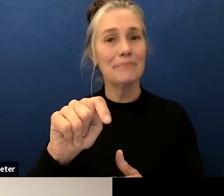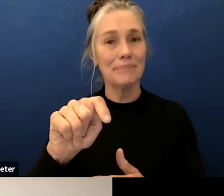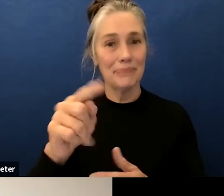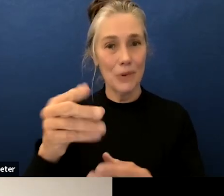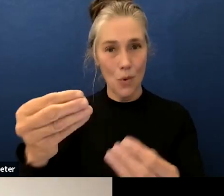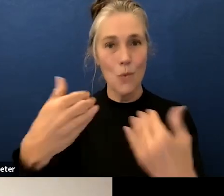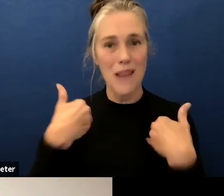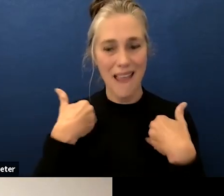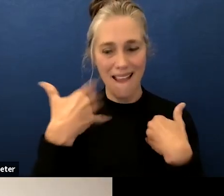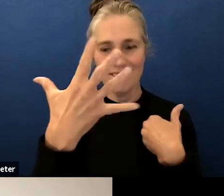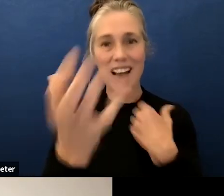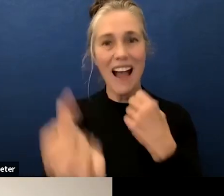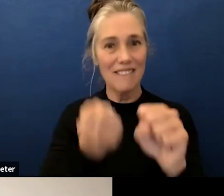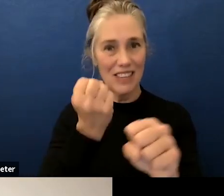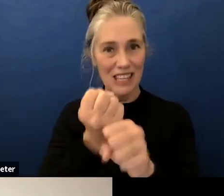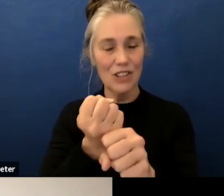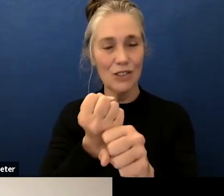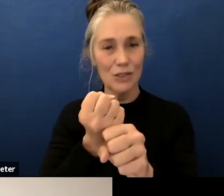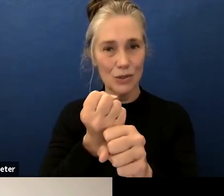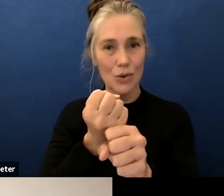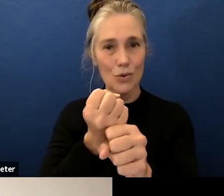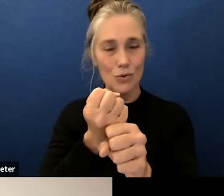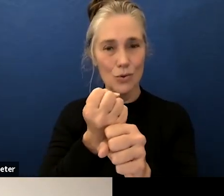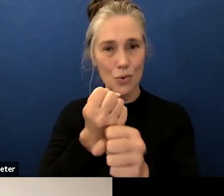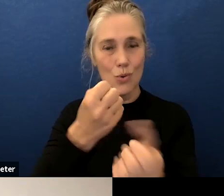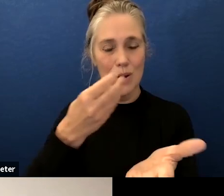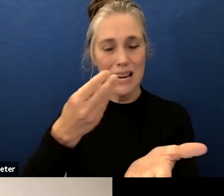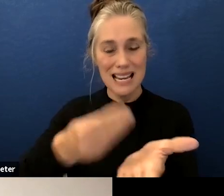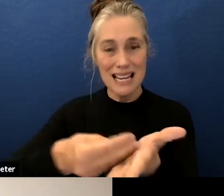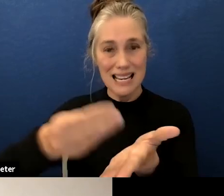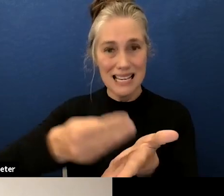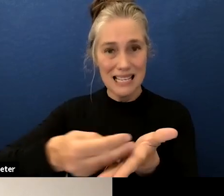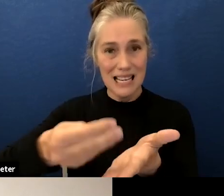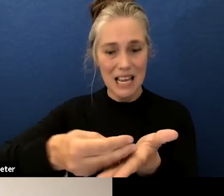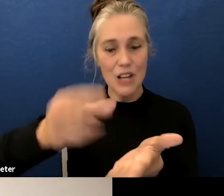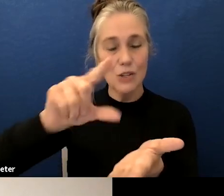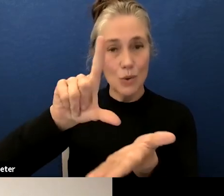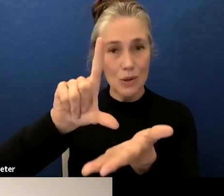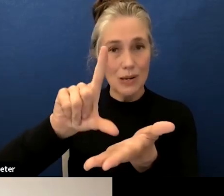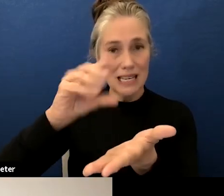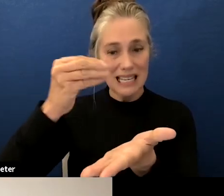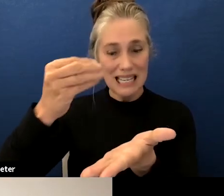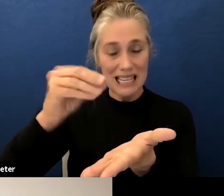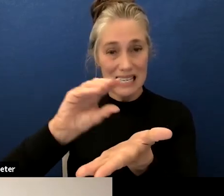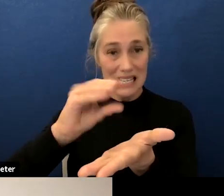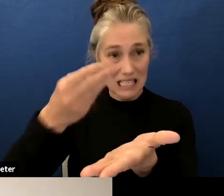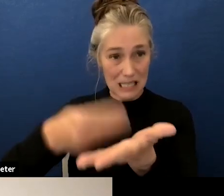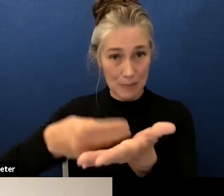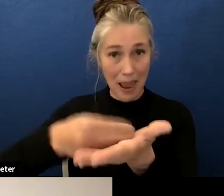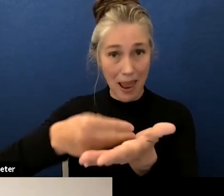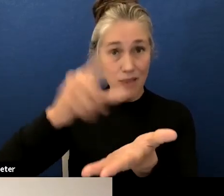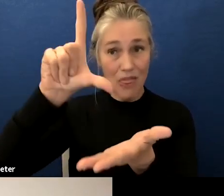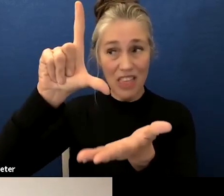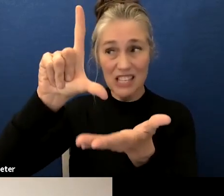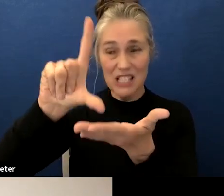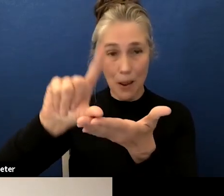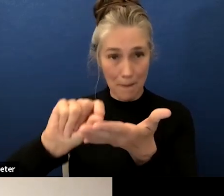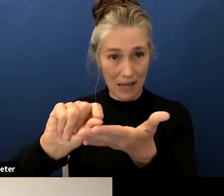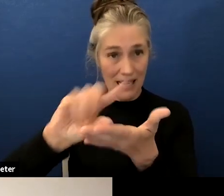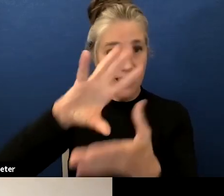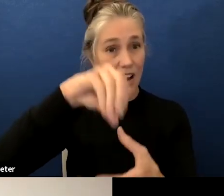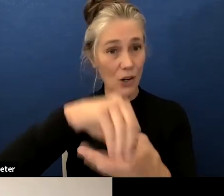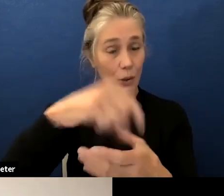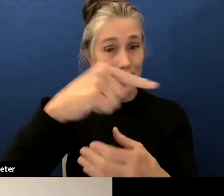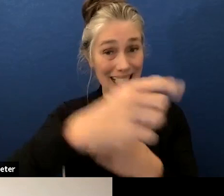money which is great and five years it includes this year so it's this calendar year